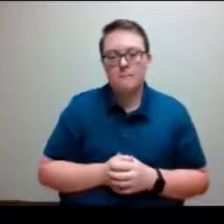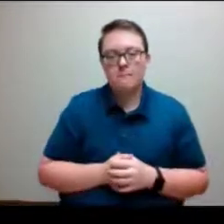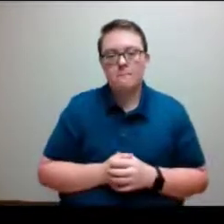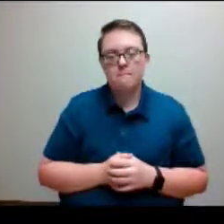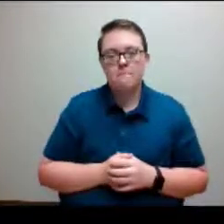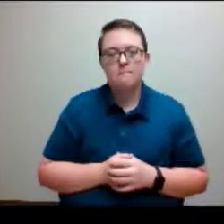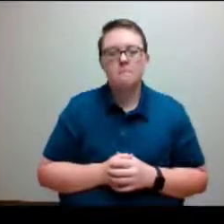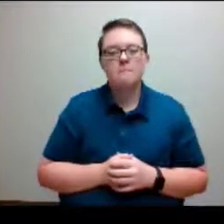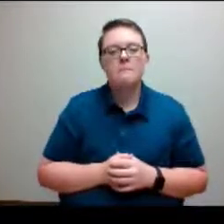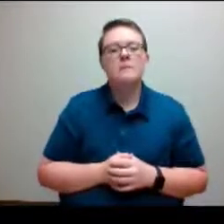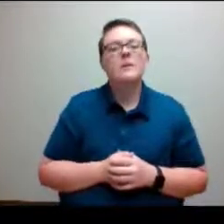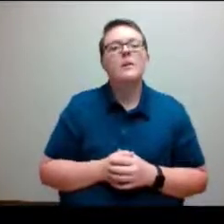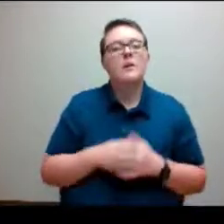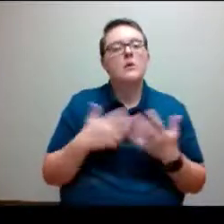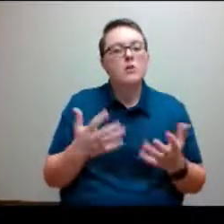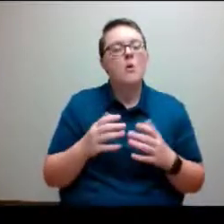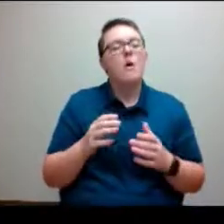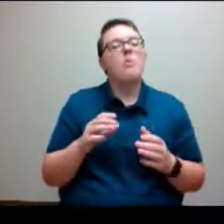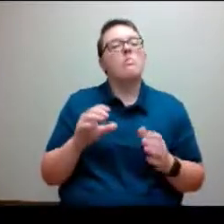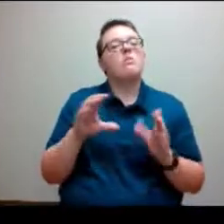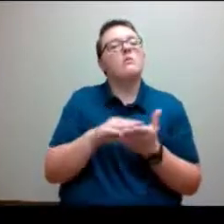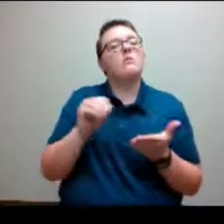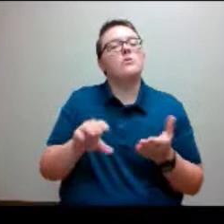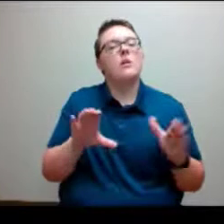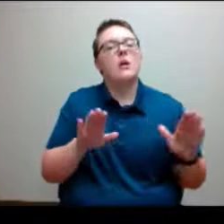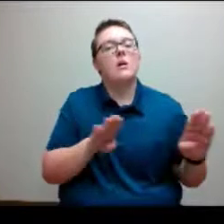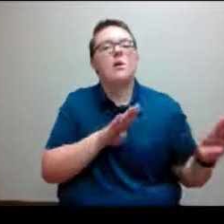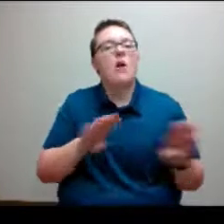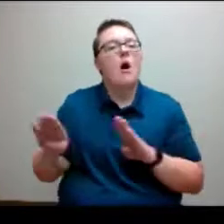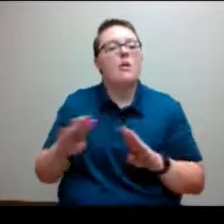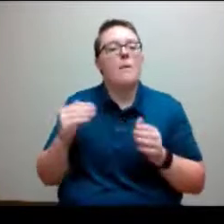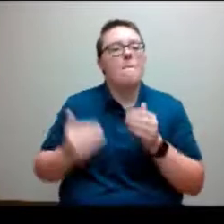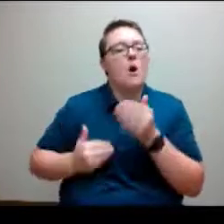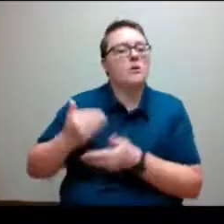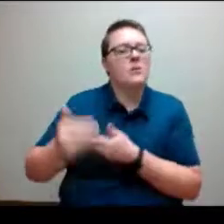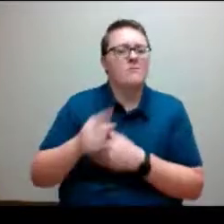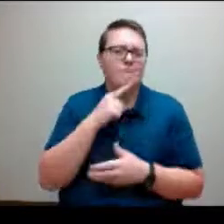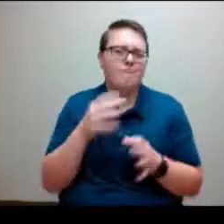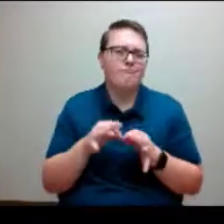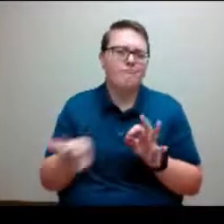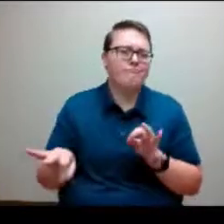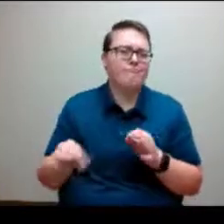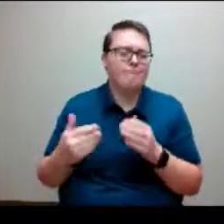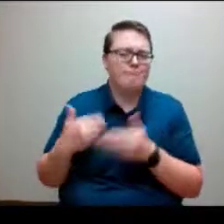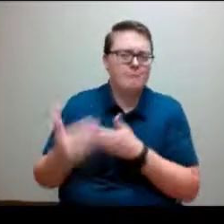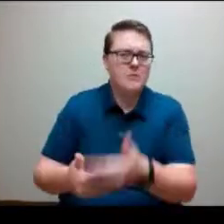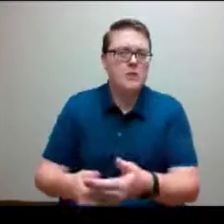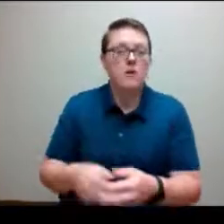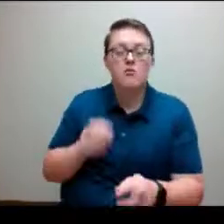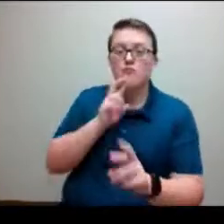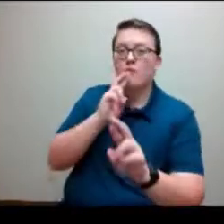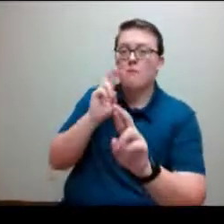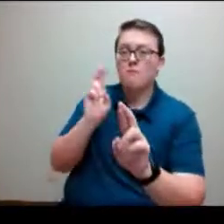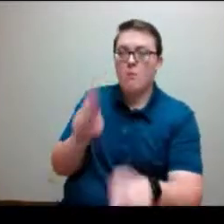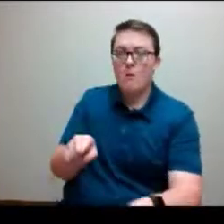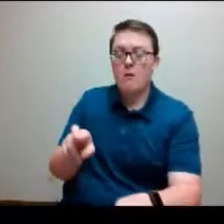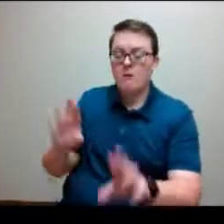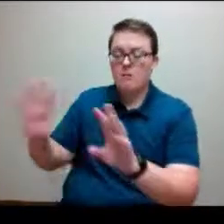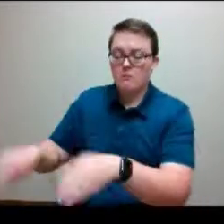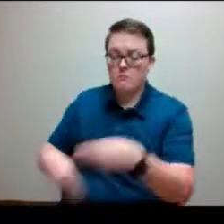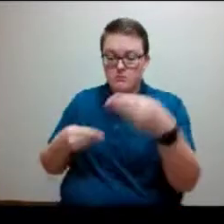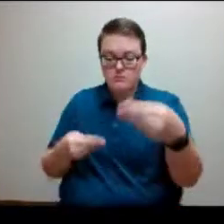When it comes to the student conduct process, it's a pretty simple process. get the report. After we get the report, we do do